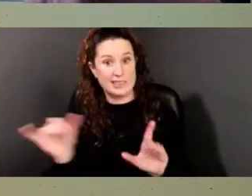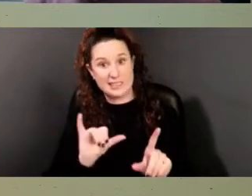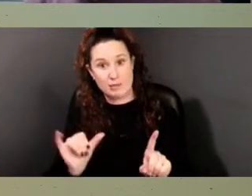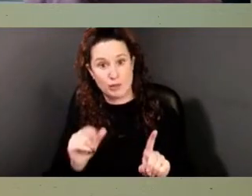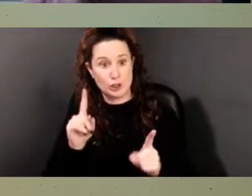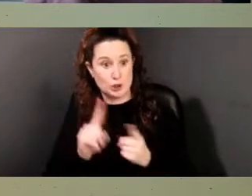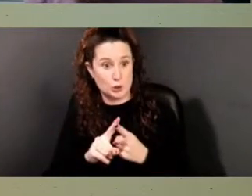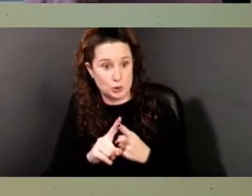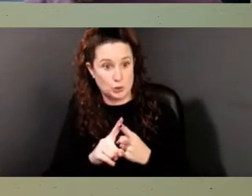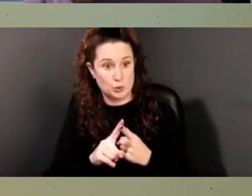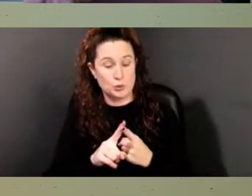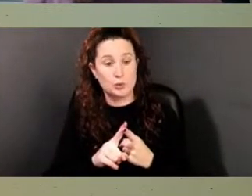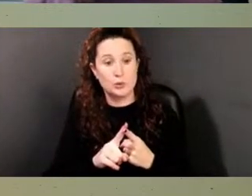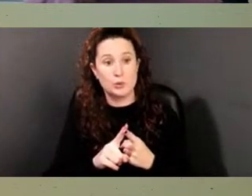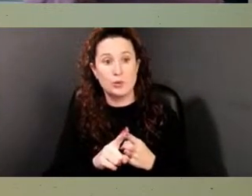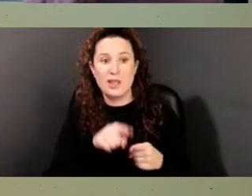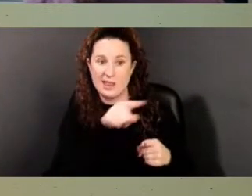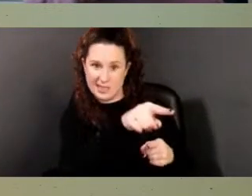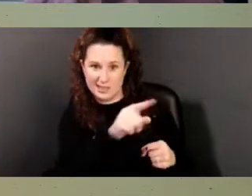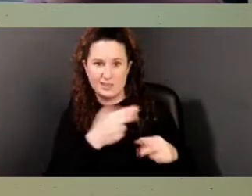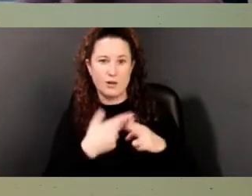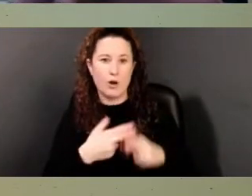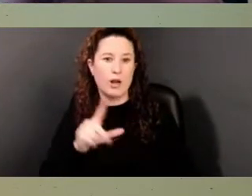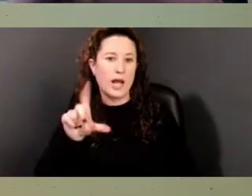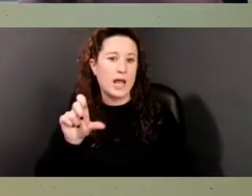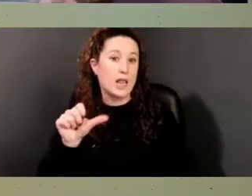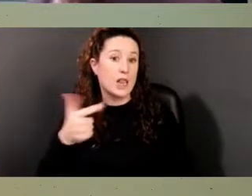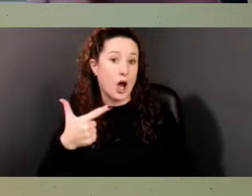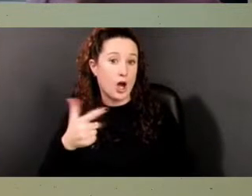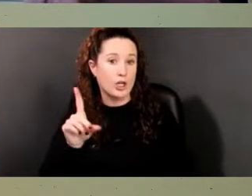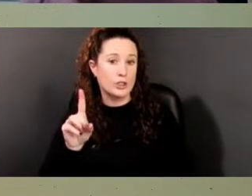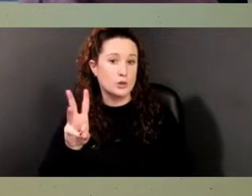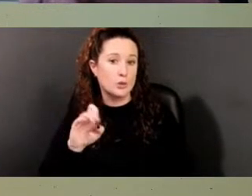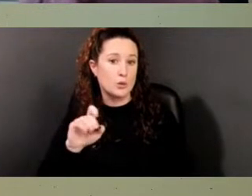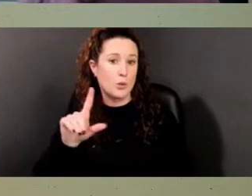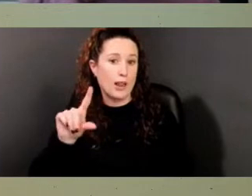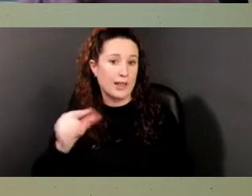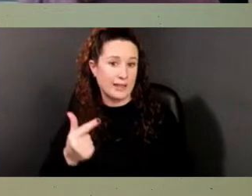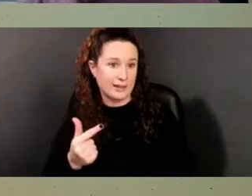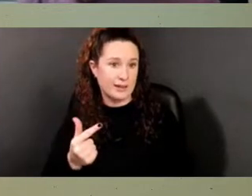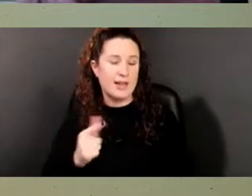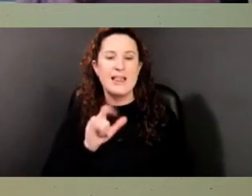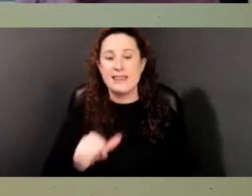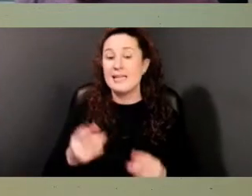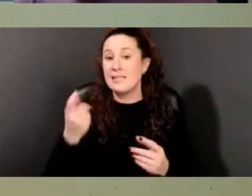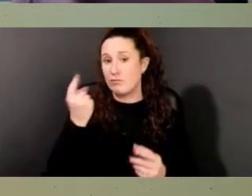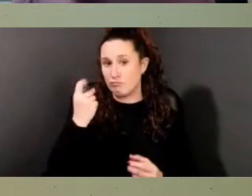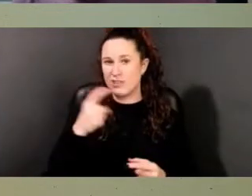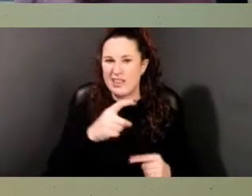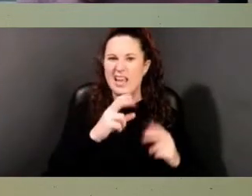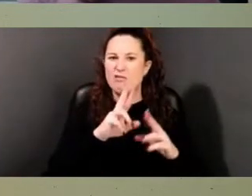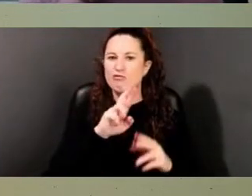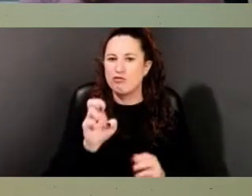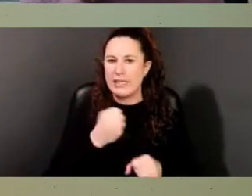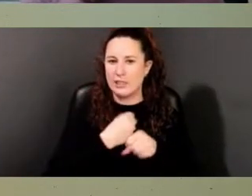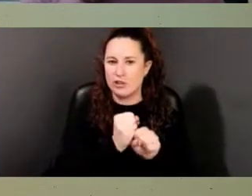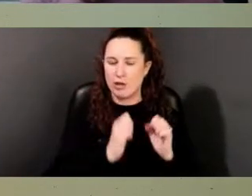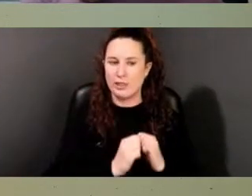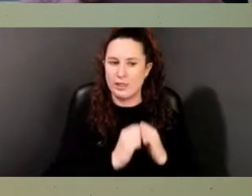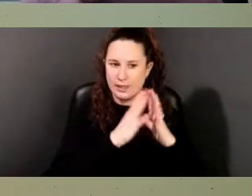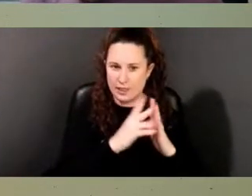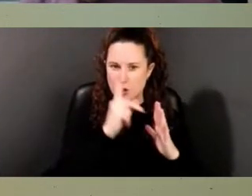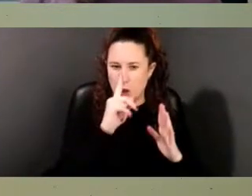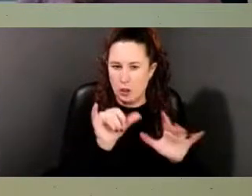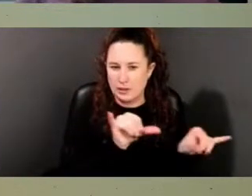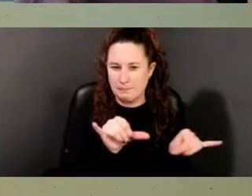log dwelling. This is the site's reconstructed log dwelling. The log dwelling and other outbuildings